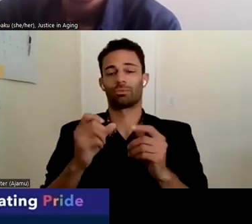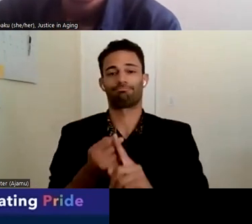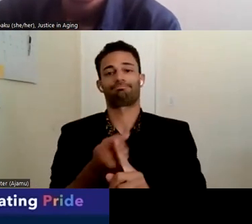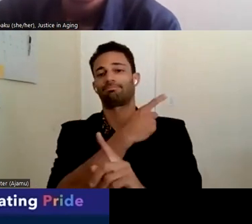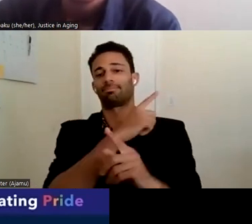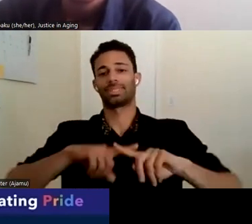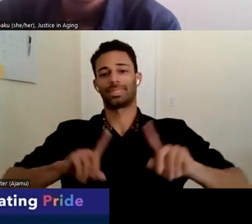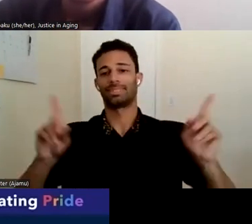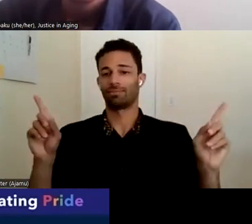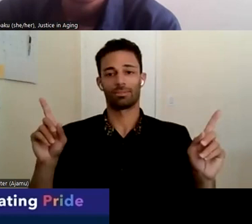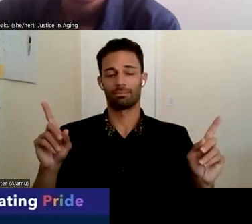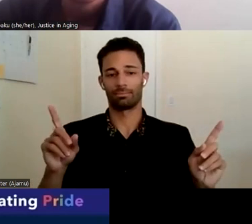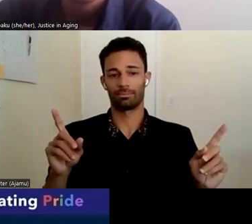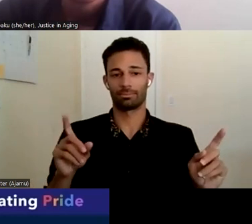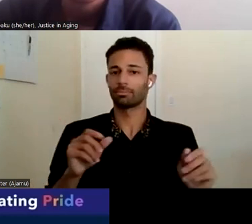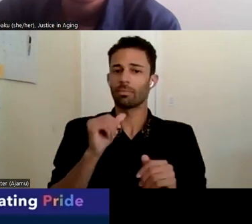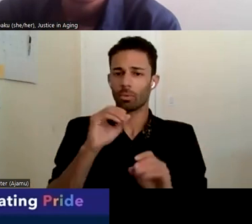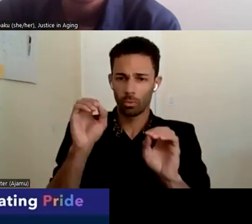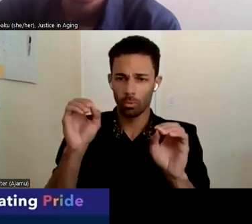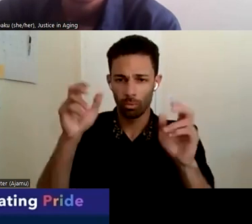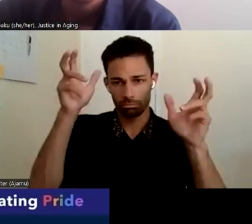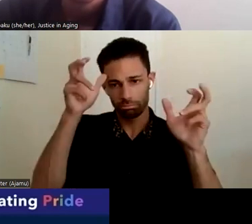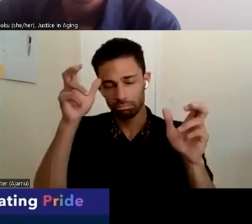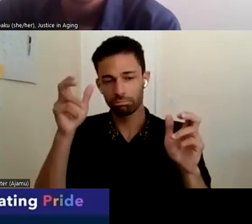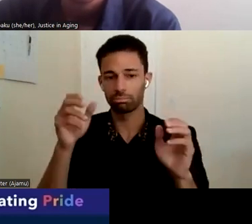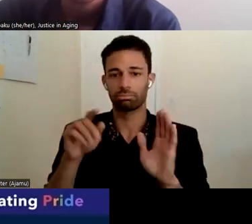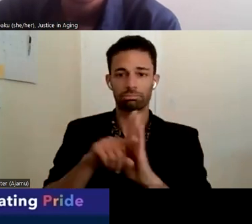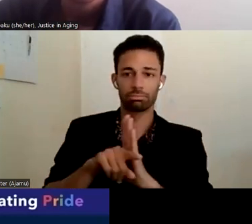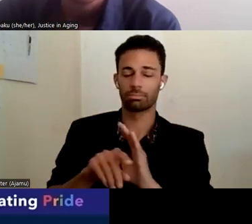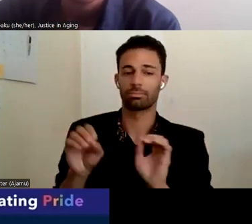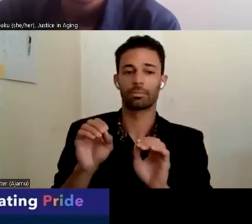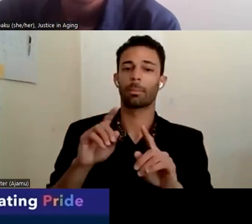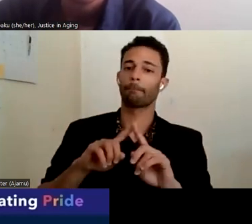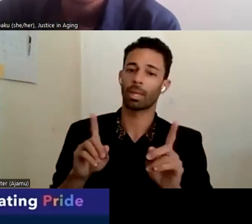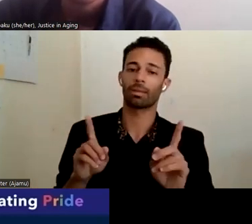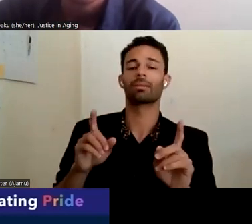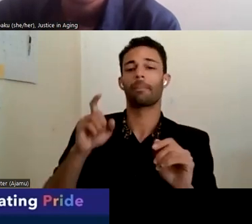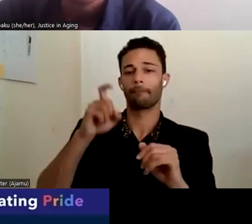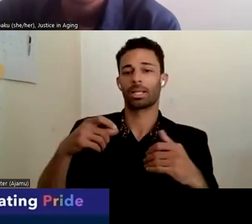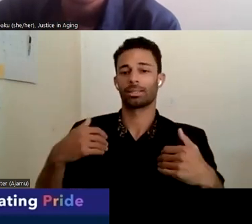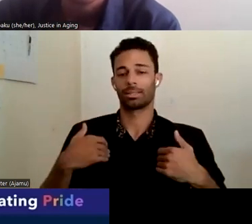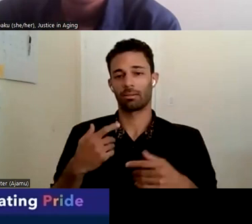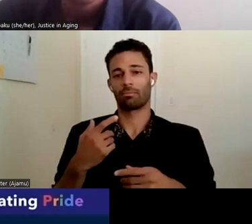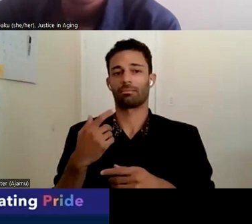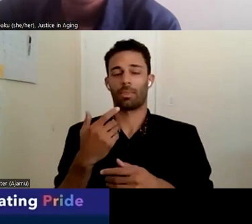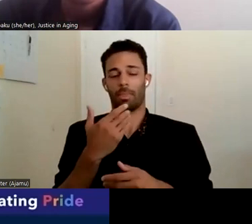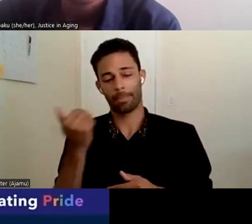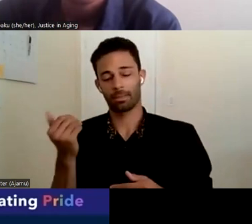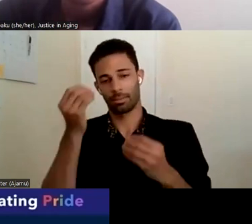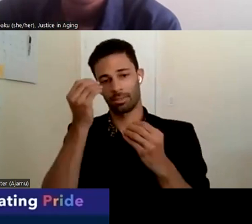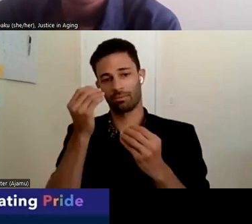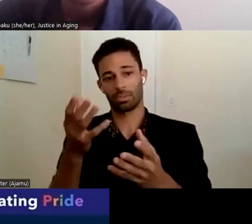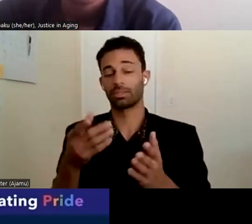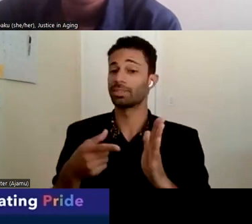different. And that's not to suggest there's any evil involved, but the idea is we need to get the best information. And sometimes